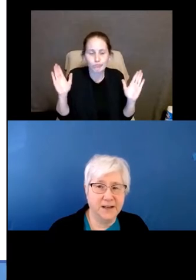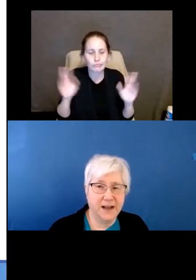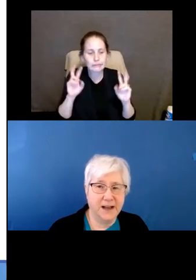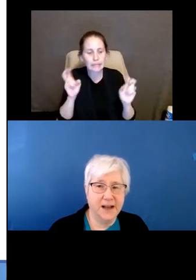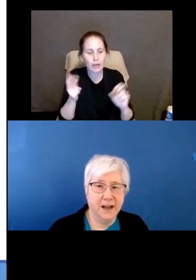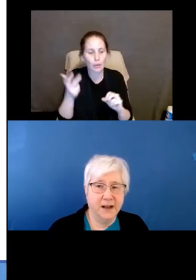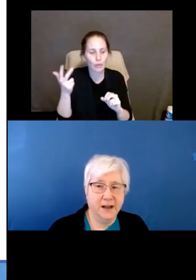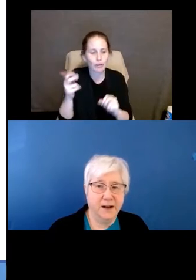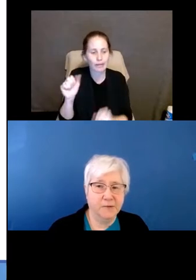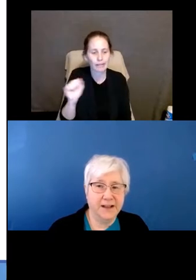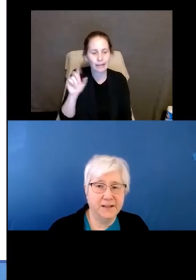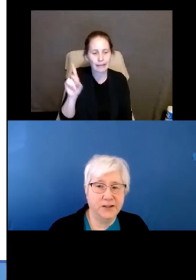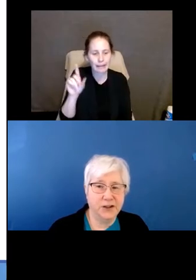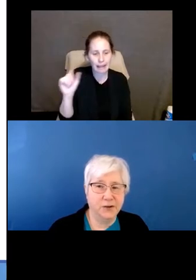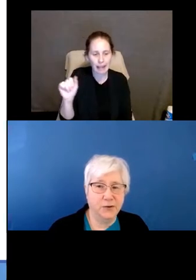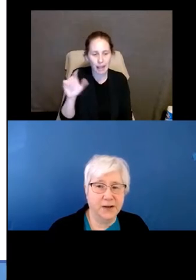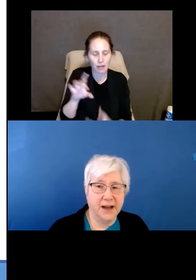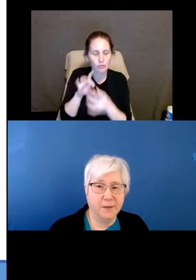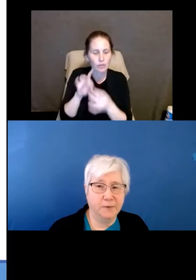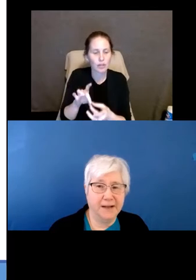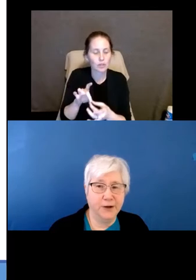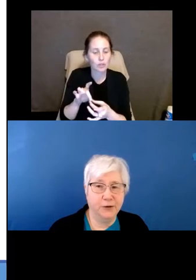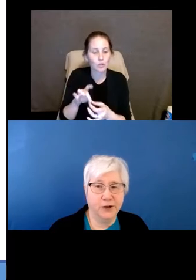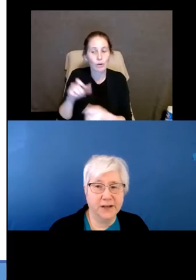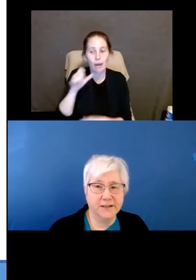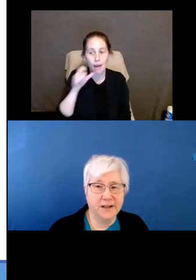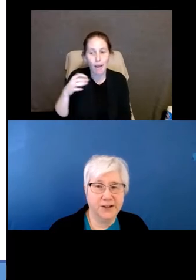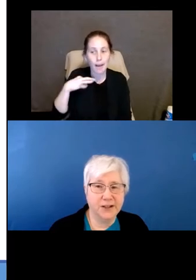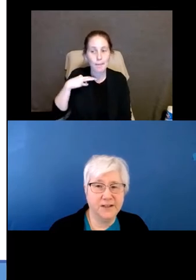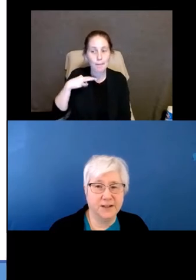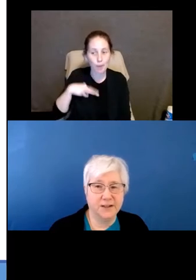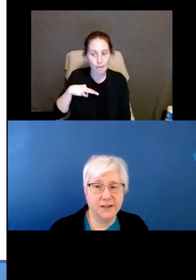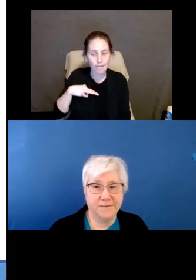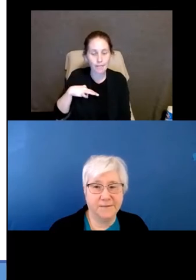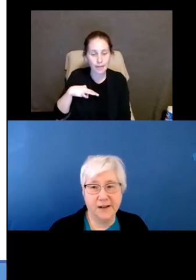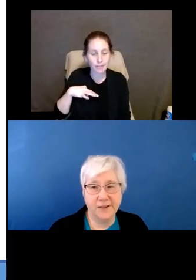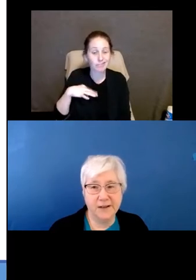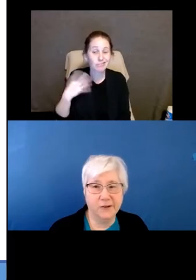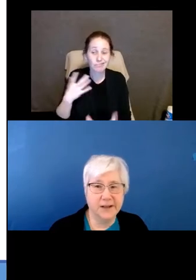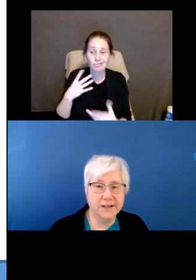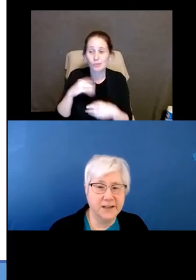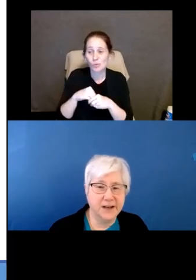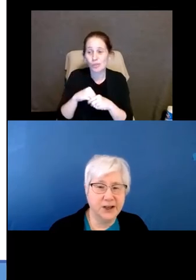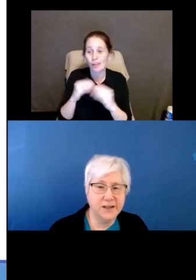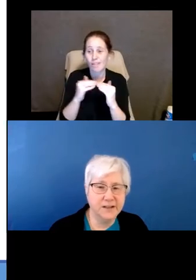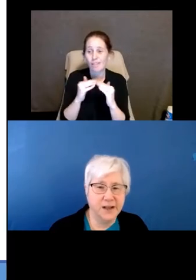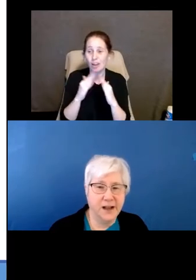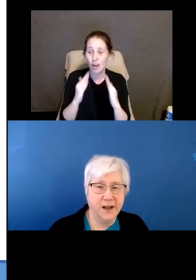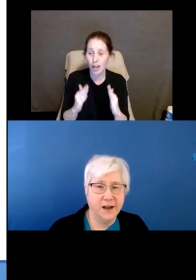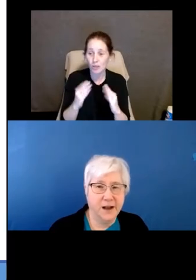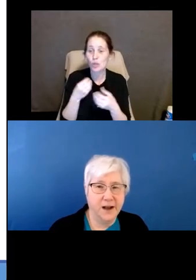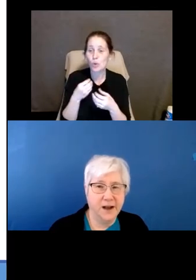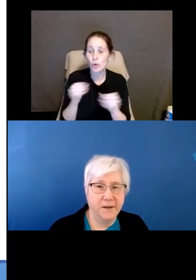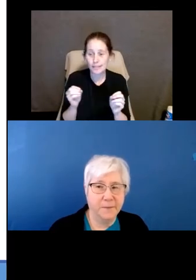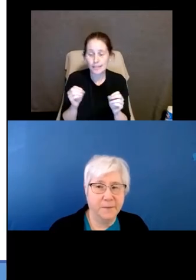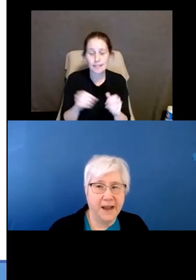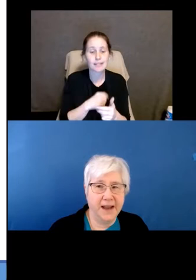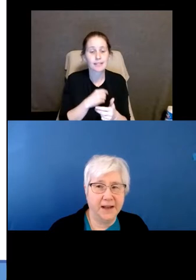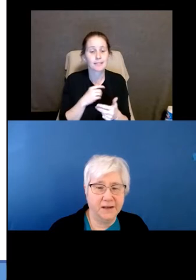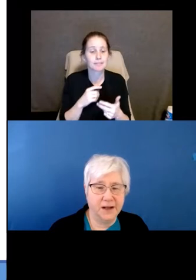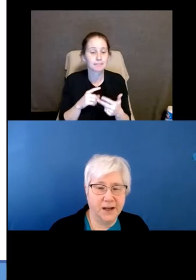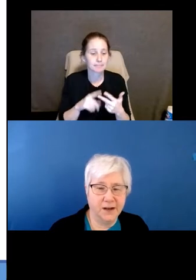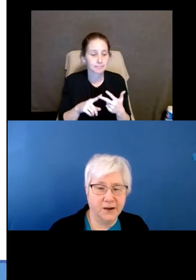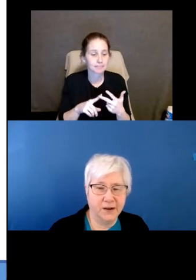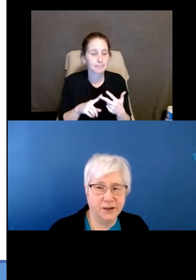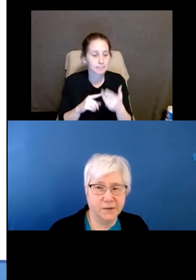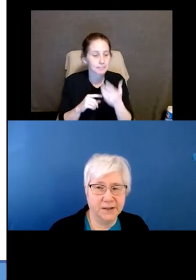ADA relates to non-profit organizations such as fair housing organizations, and